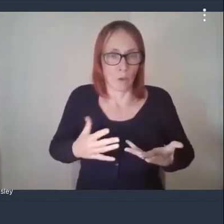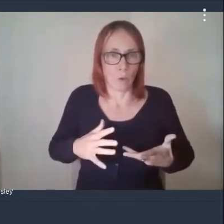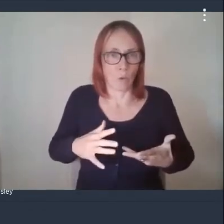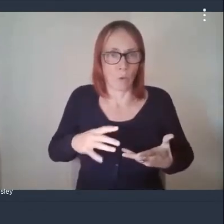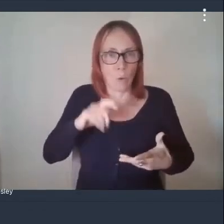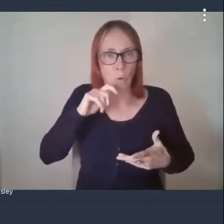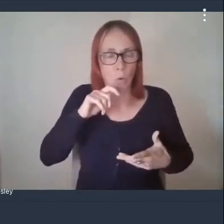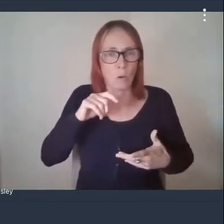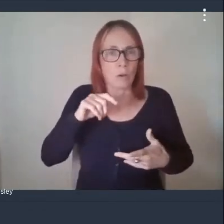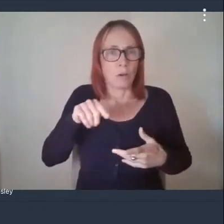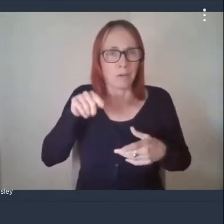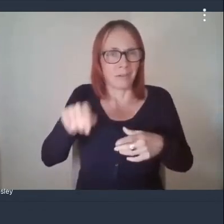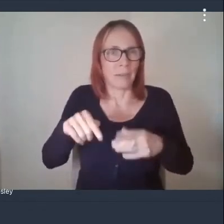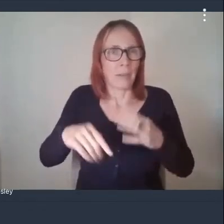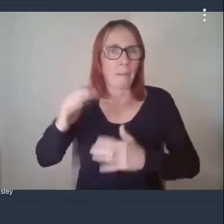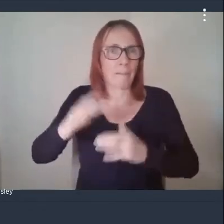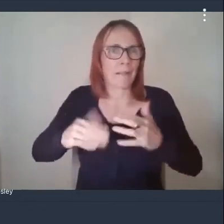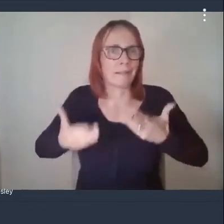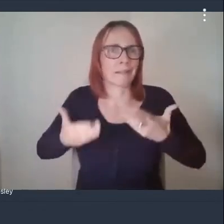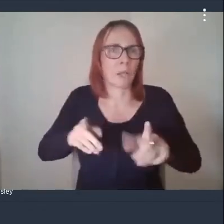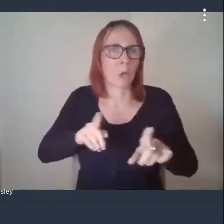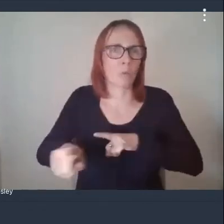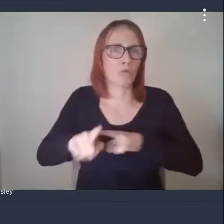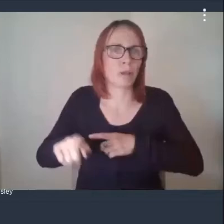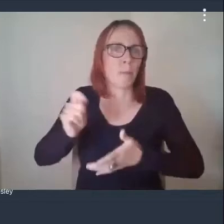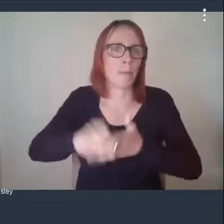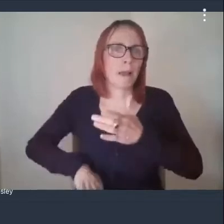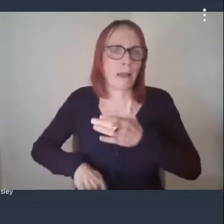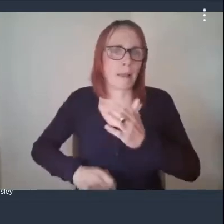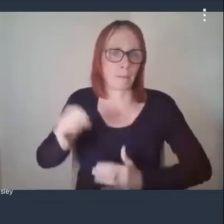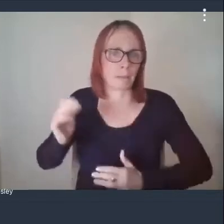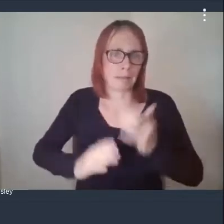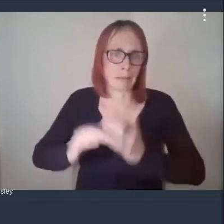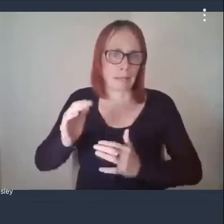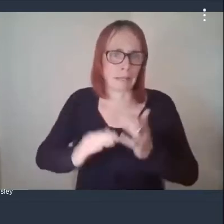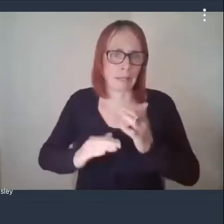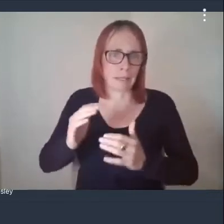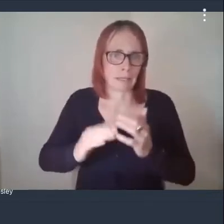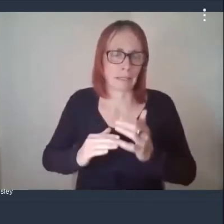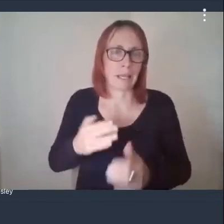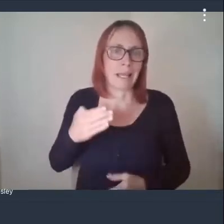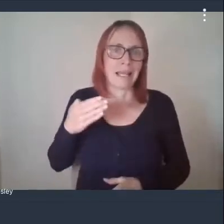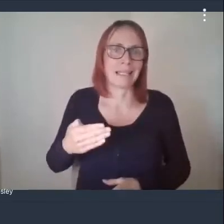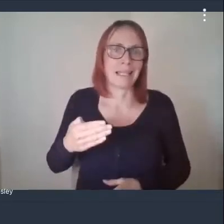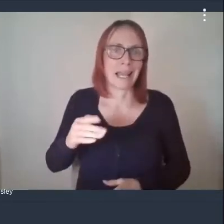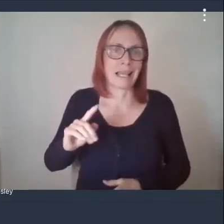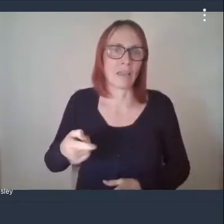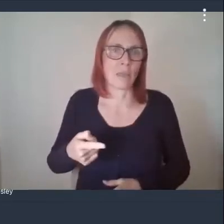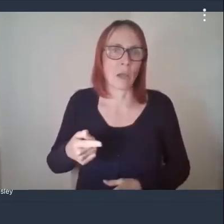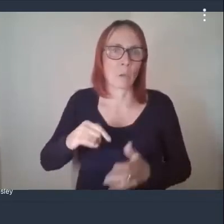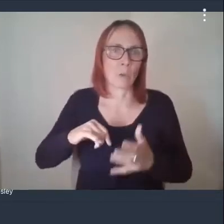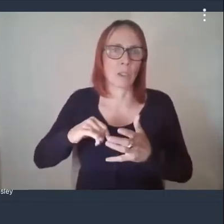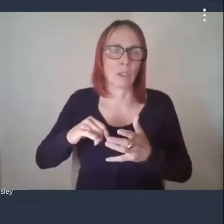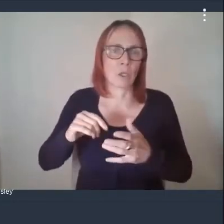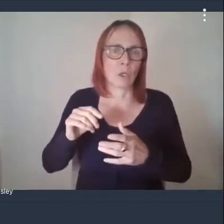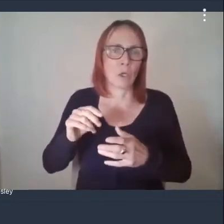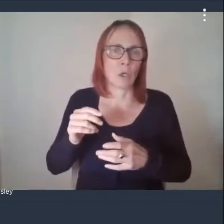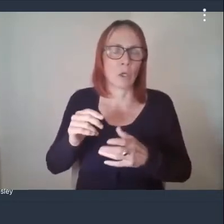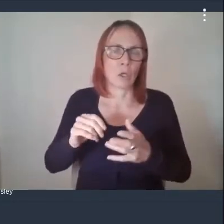occupied for the last couple of years called thompson house which is 9 000 square feet and what we're trying to do is replicate